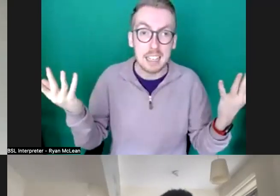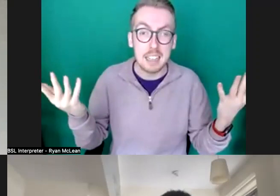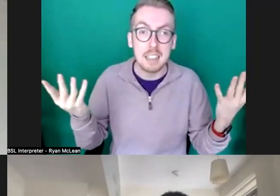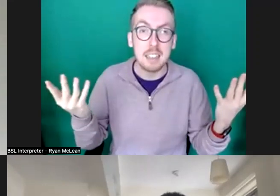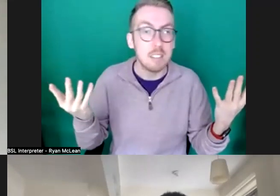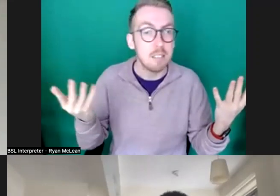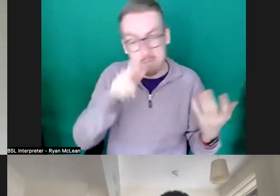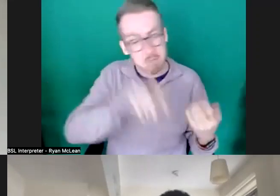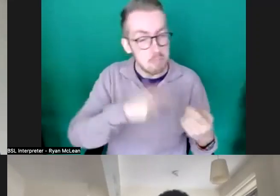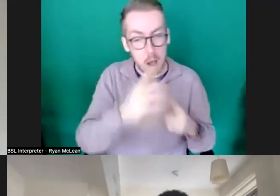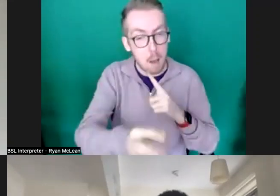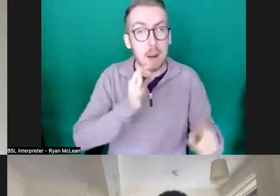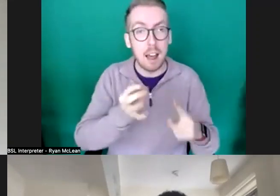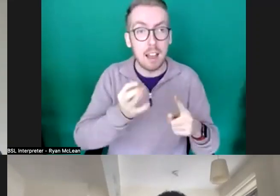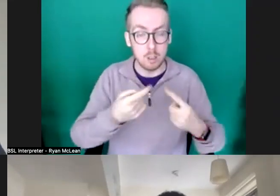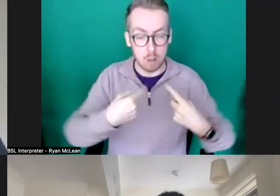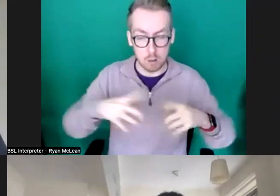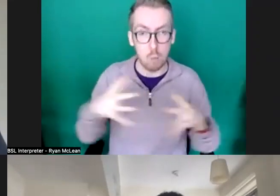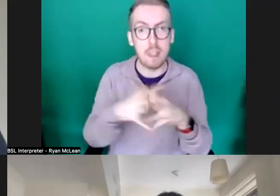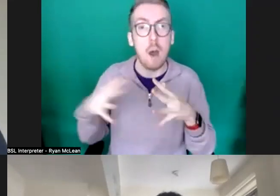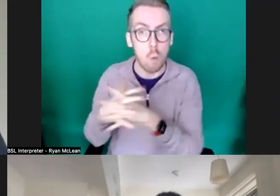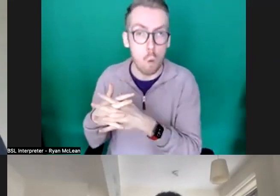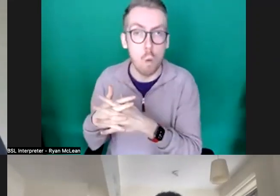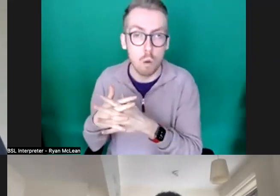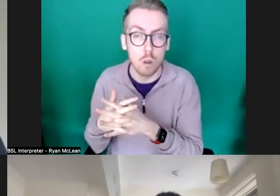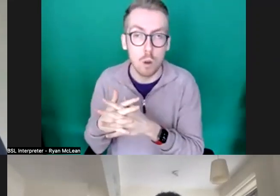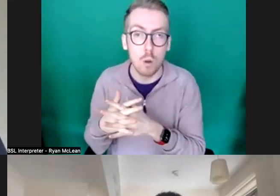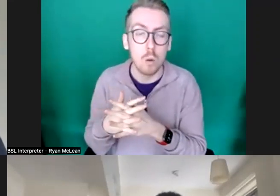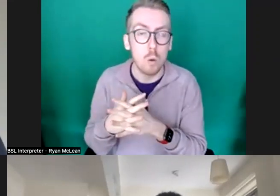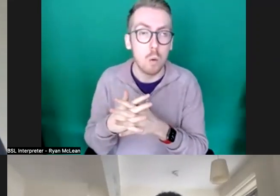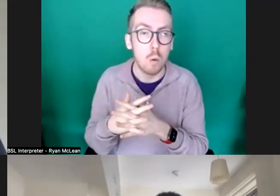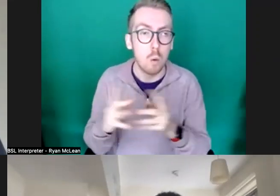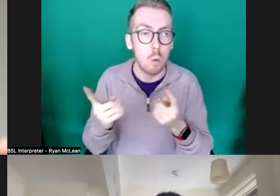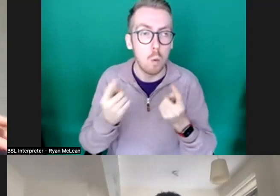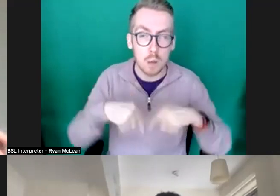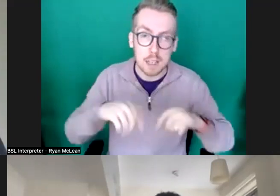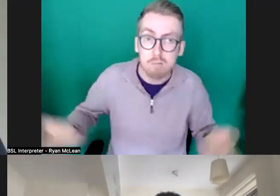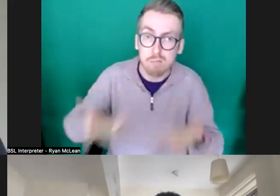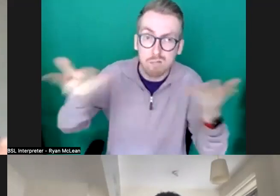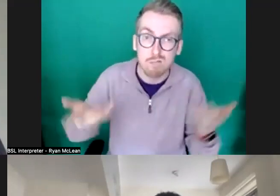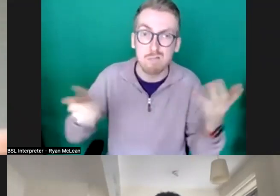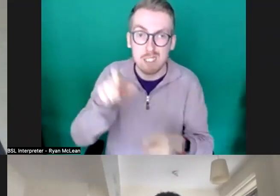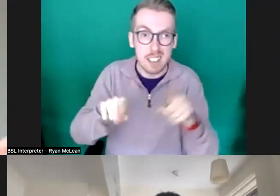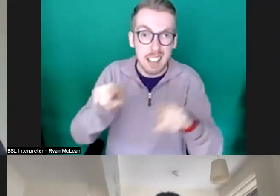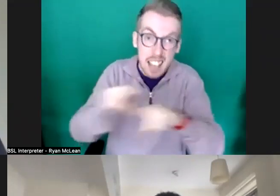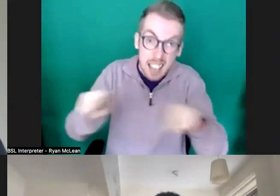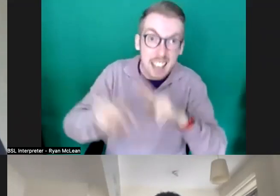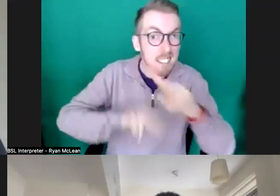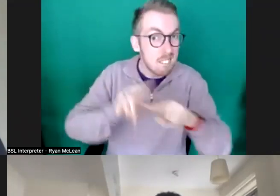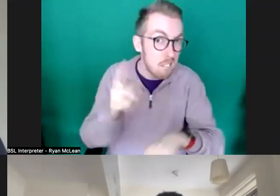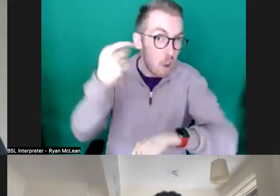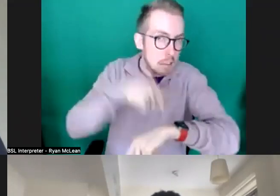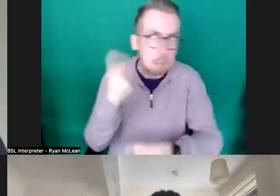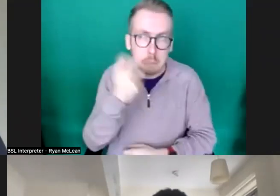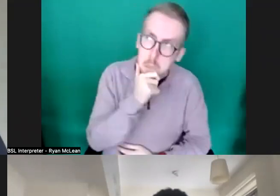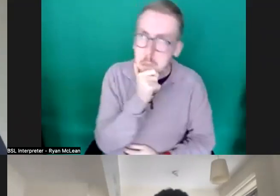apply to without walls and we would uh very much encourage people if it is your first time thinking about creating